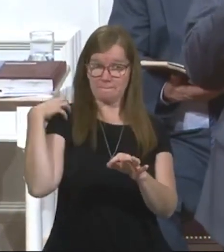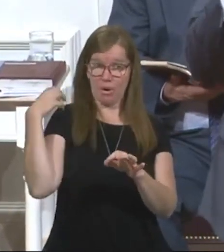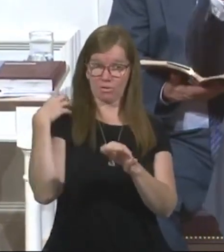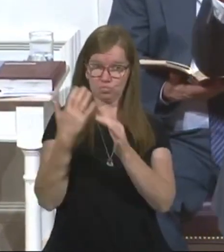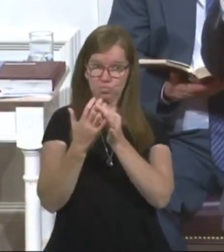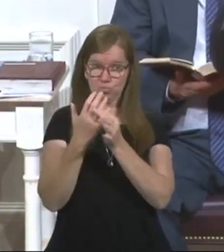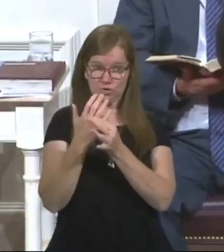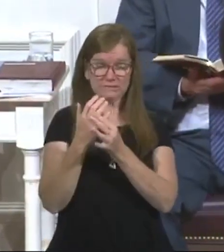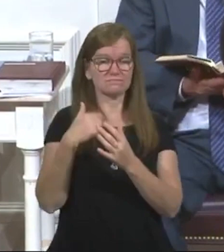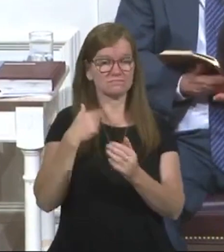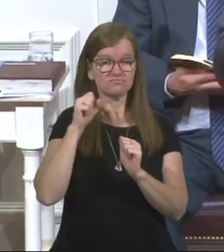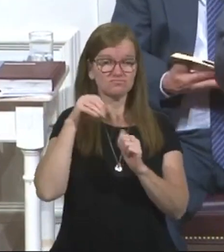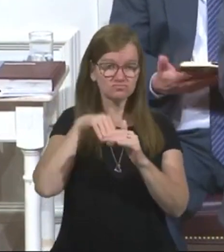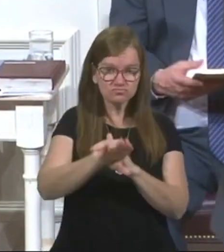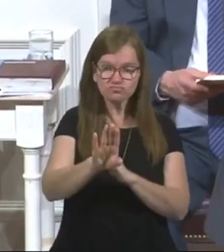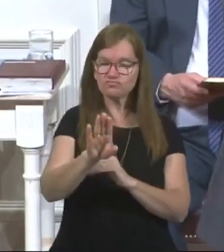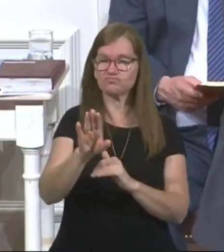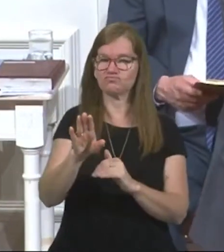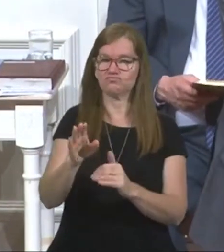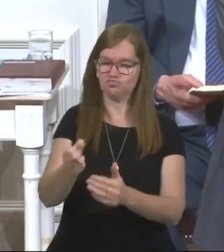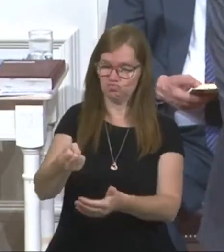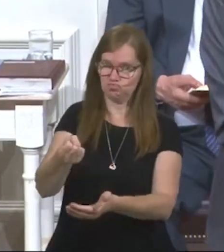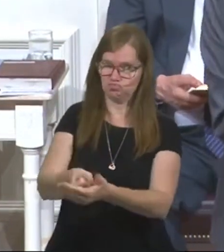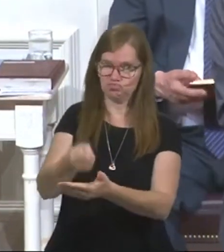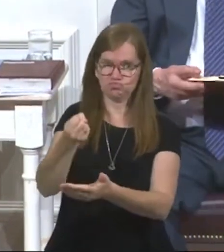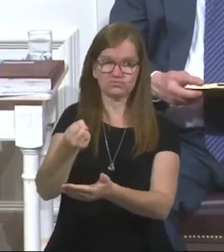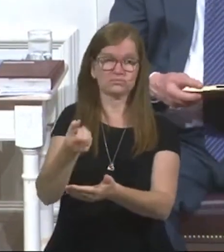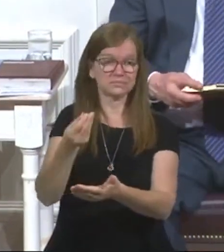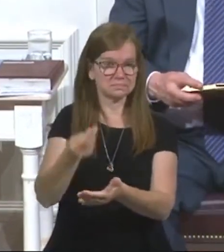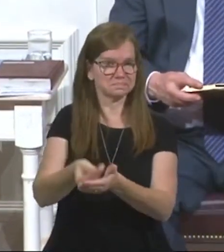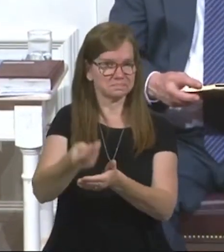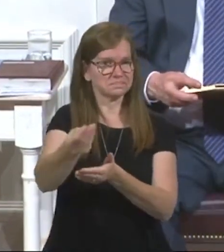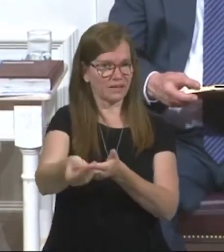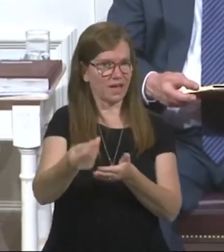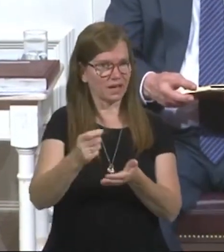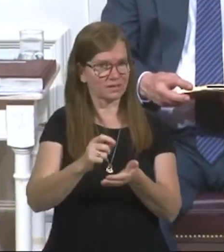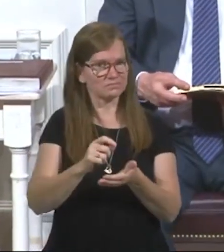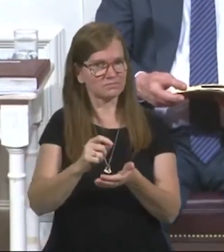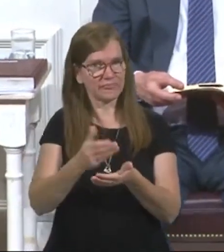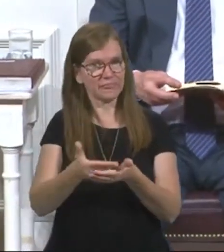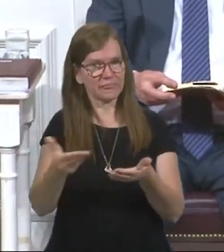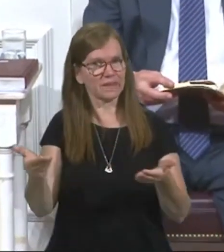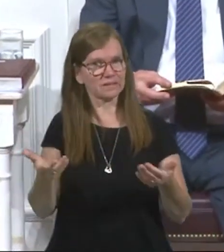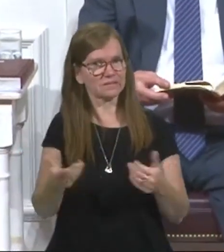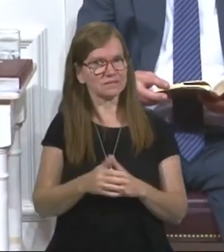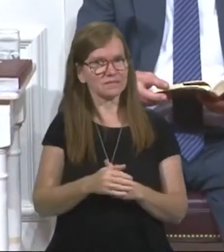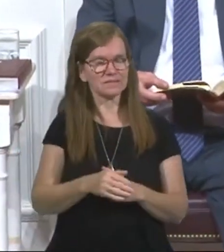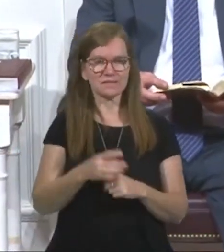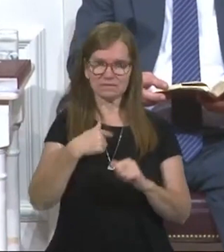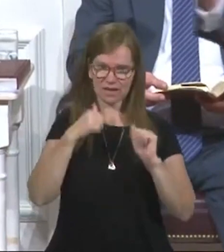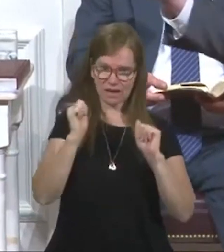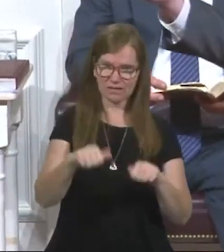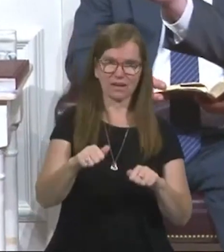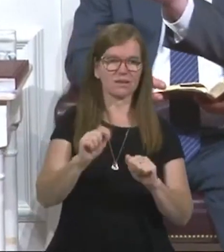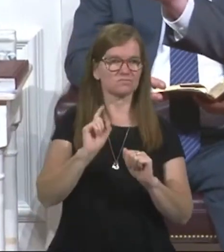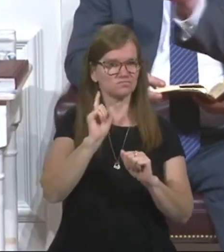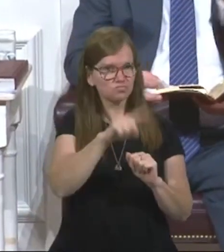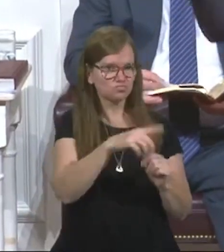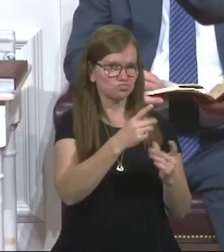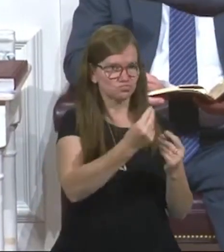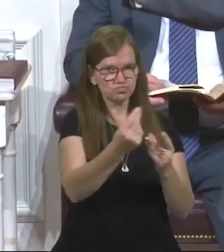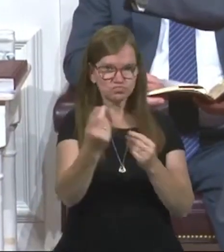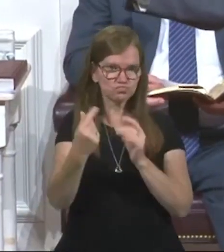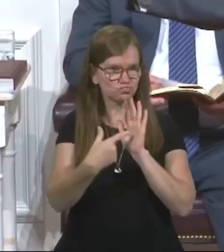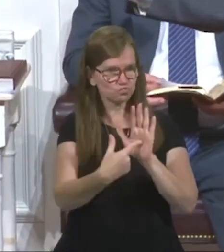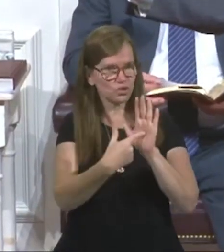I can go into the hardware store and put it down and sign on the bottom line. And I can get stuff out of there. I can go places